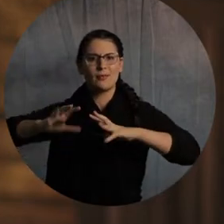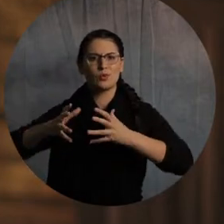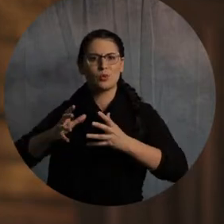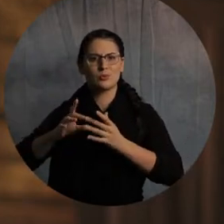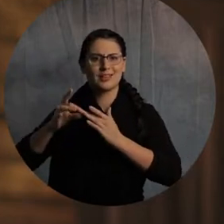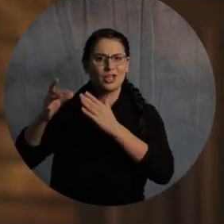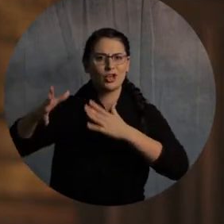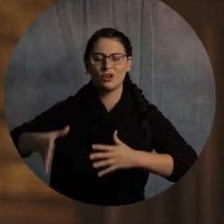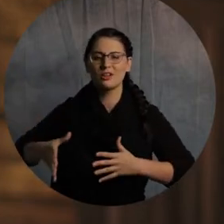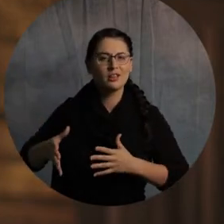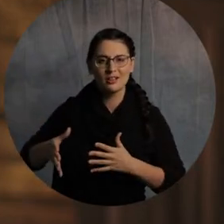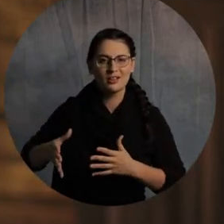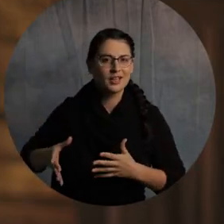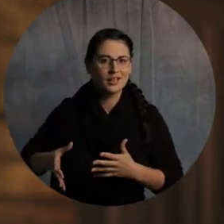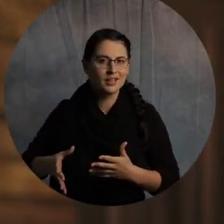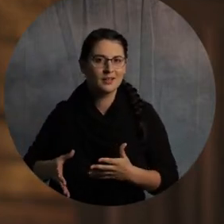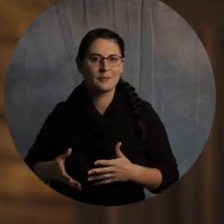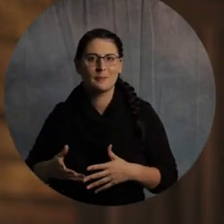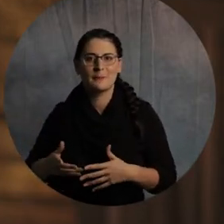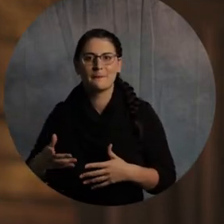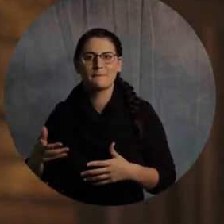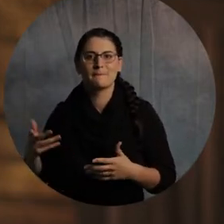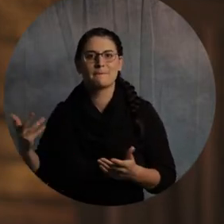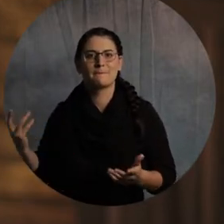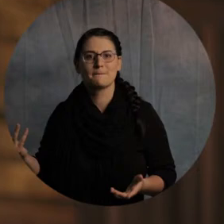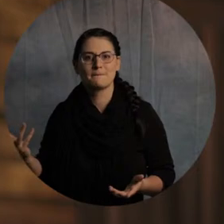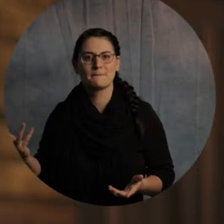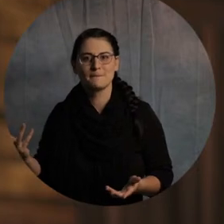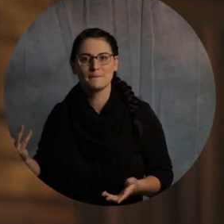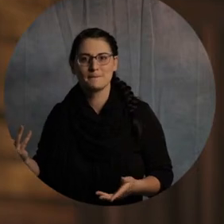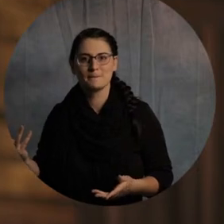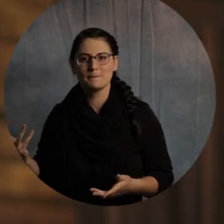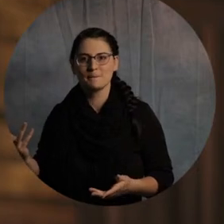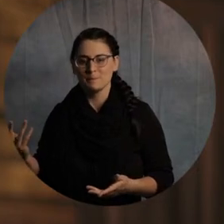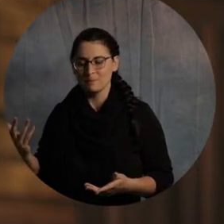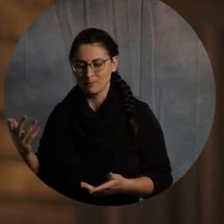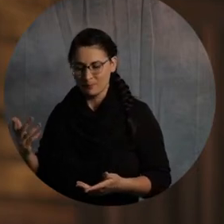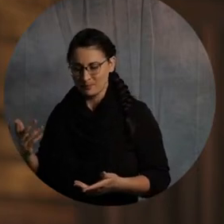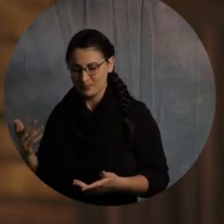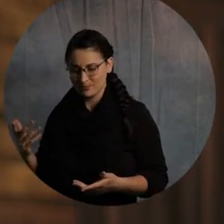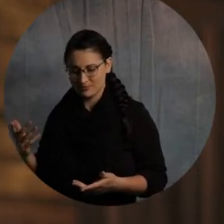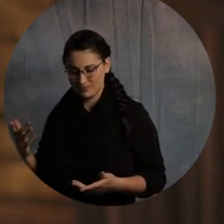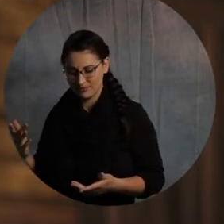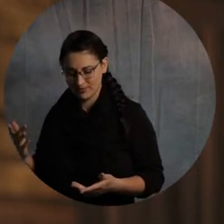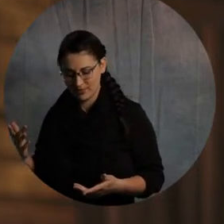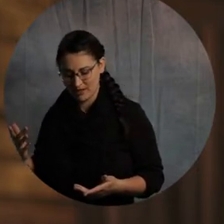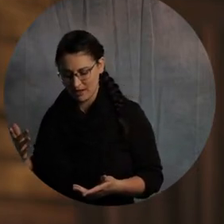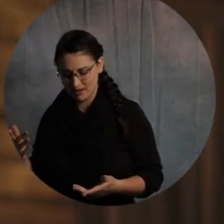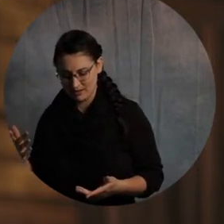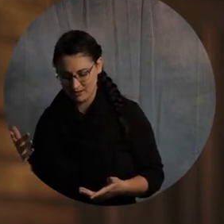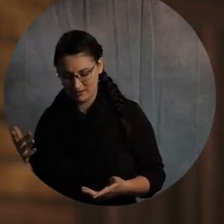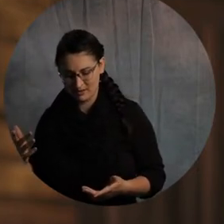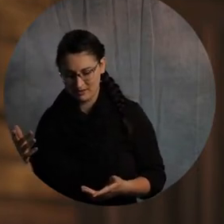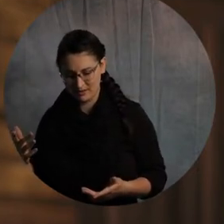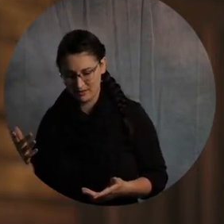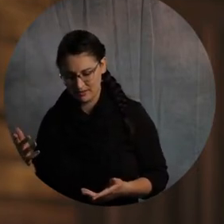of men who've gone to this town to meet with him that came up out of Ephesus. So, again, we're not knocking leadership and growing leaders and seeing that.